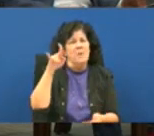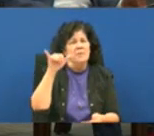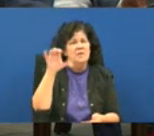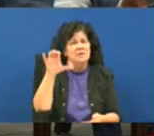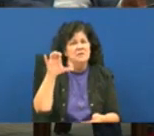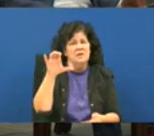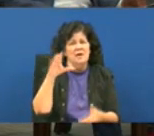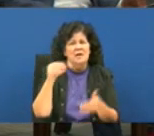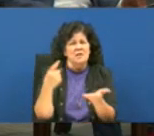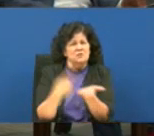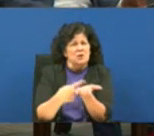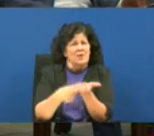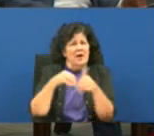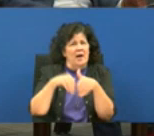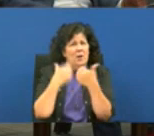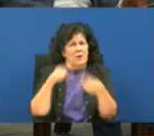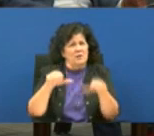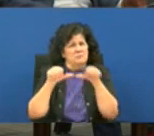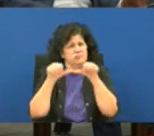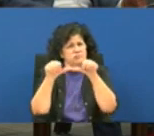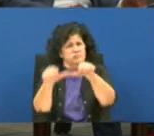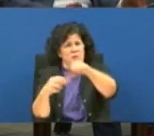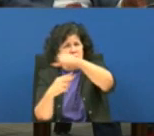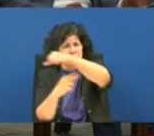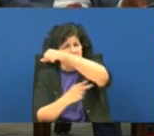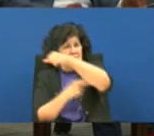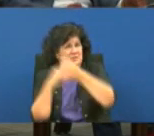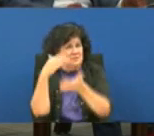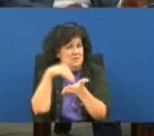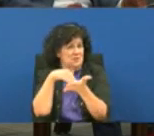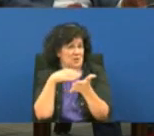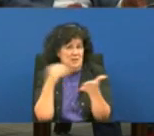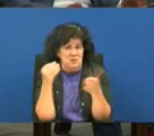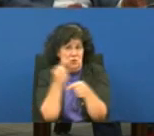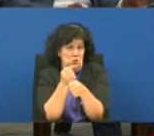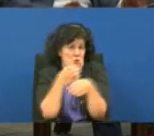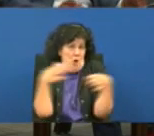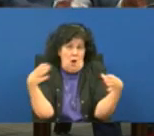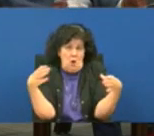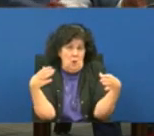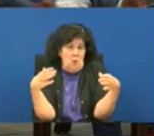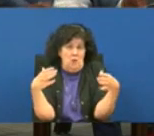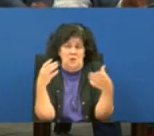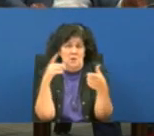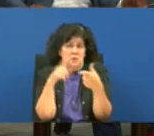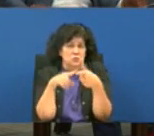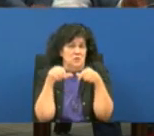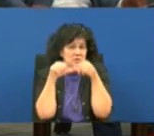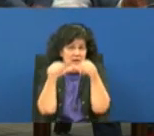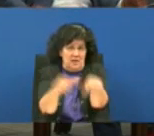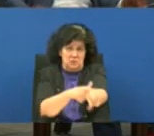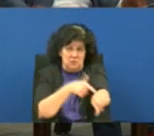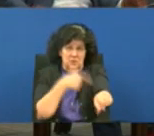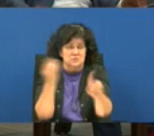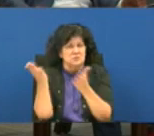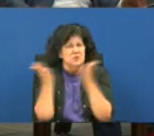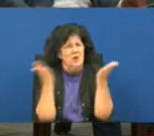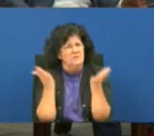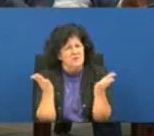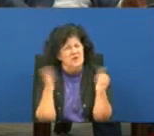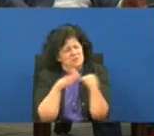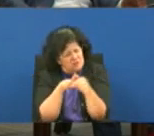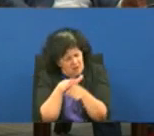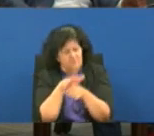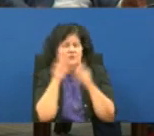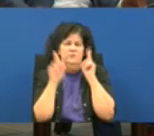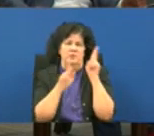how can we not only sustain the bridge center but grow it into something that's uh long lasting and serving enough people so that folks